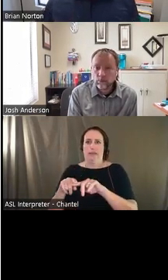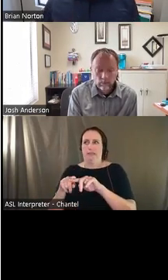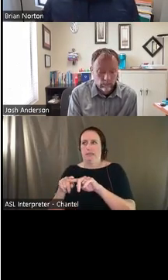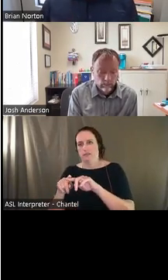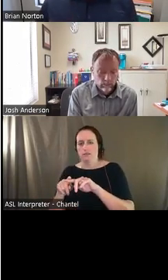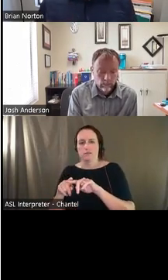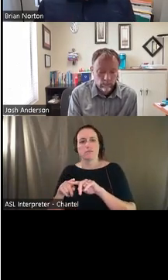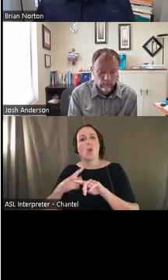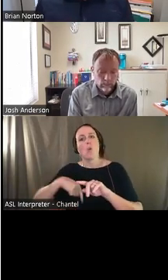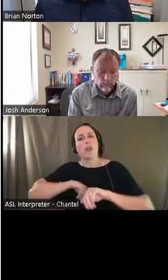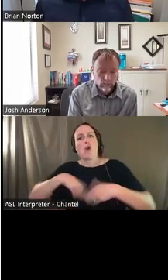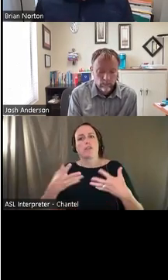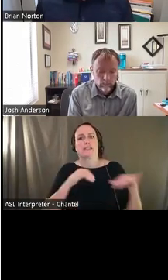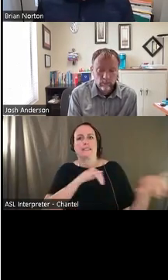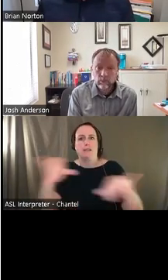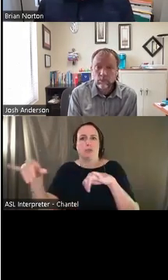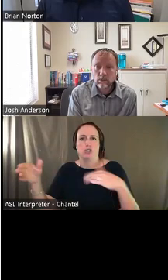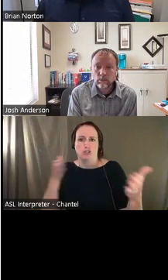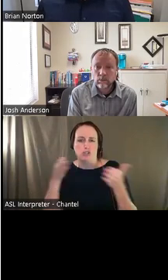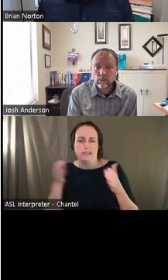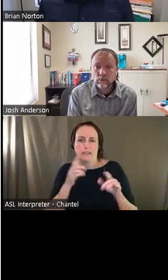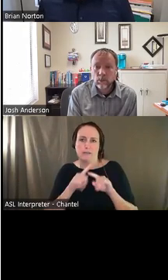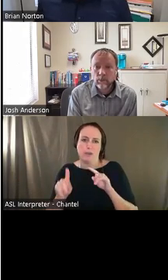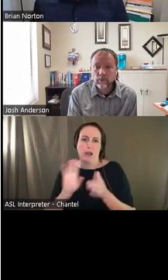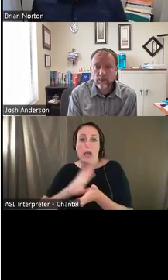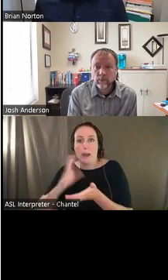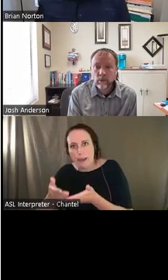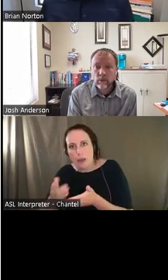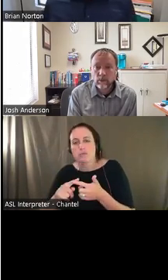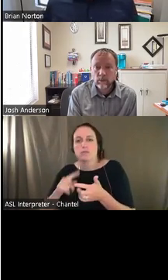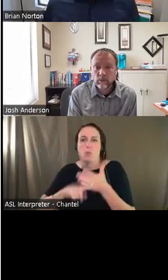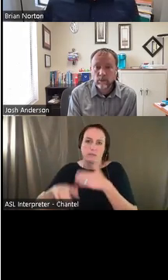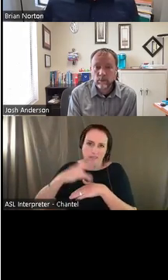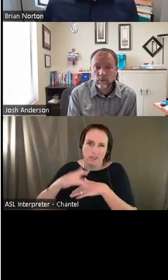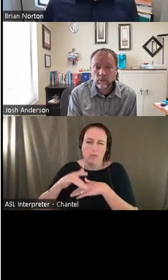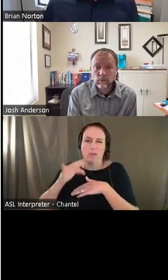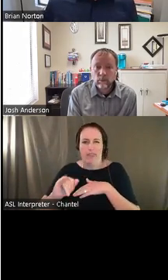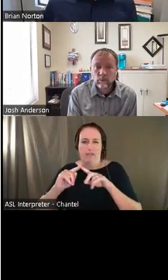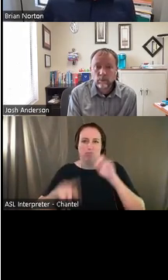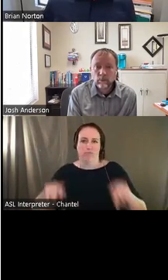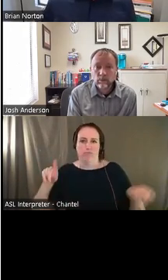services across every state and every territory. So definitely learn more about your state AT programs.